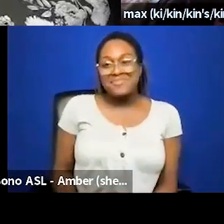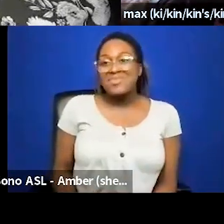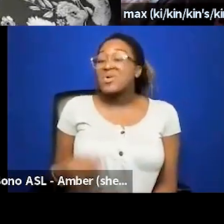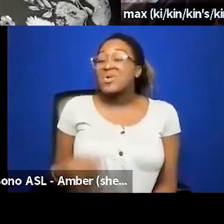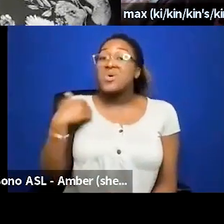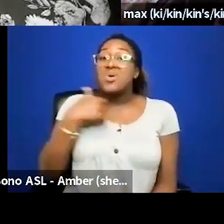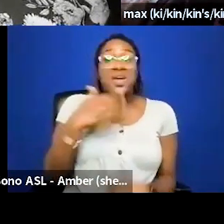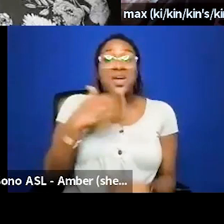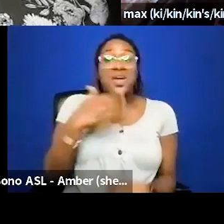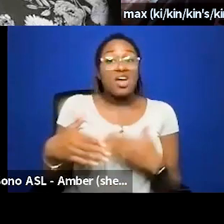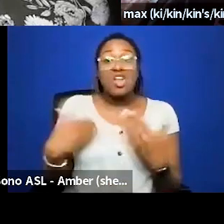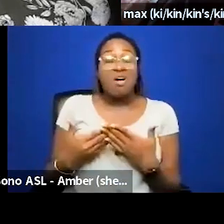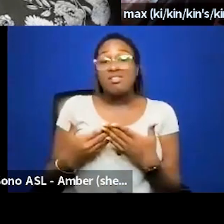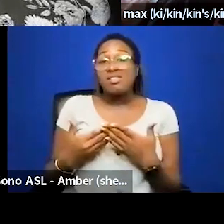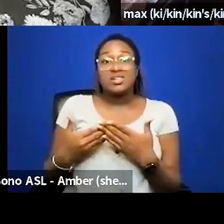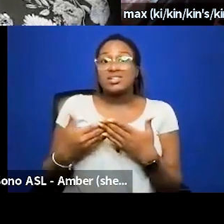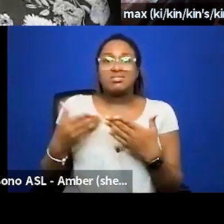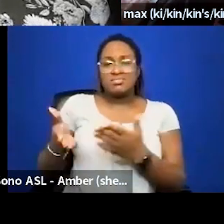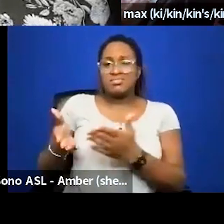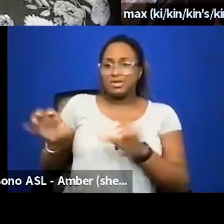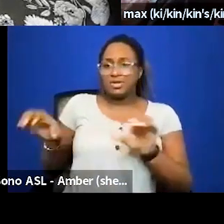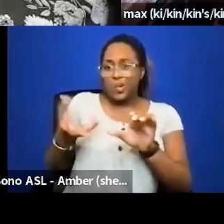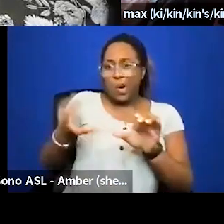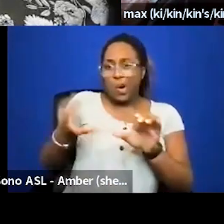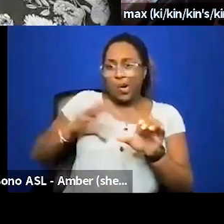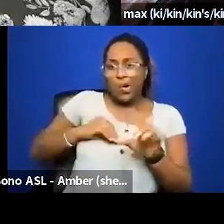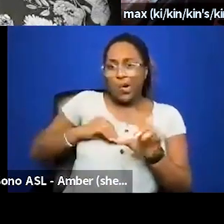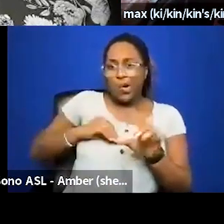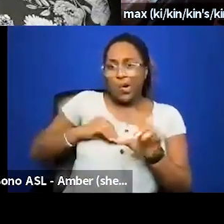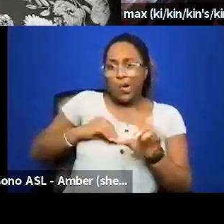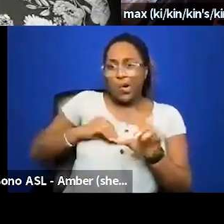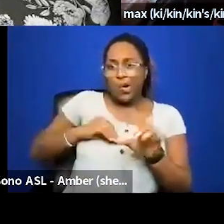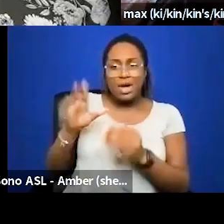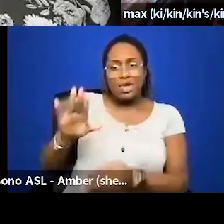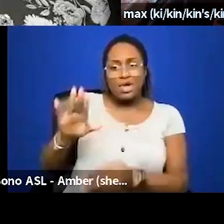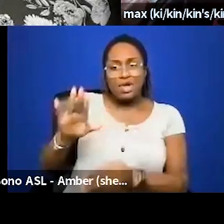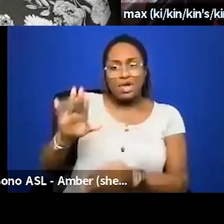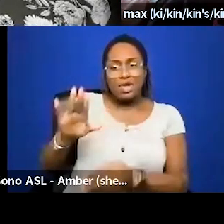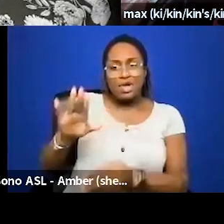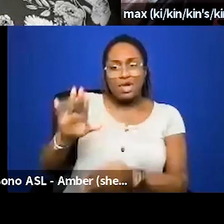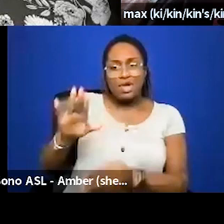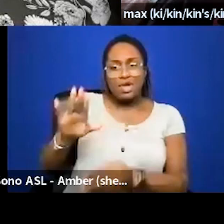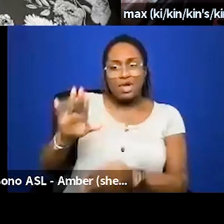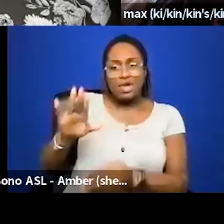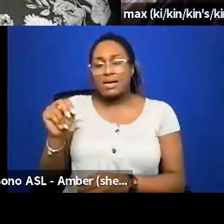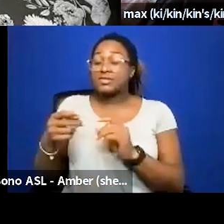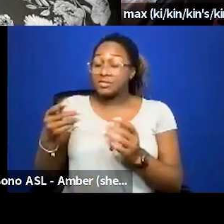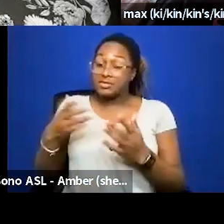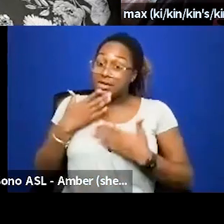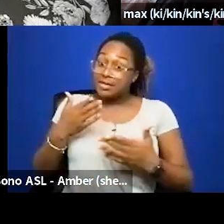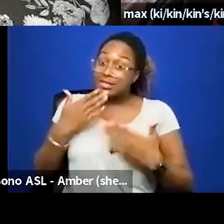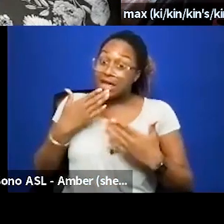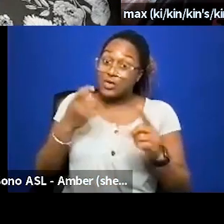just be asked to do our own work to learn about your pronouns so i really just want to share some gratitude from the community from me on behalf of the community